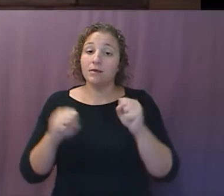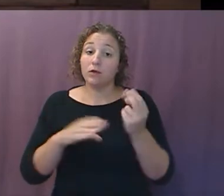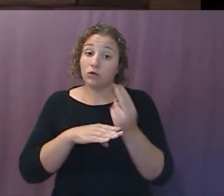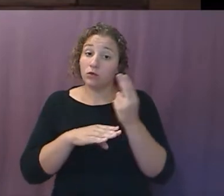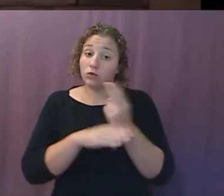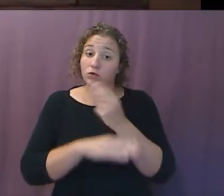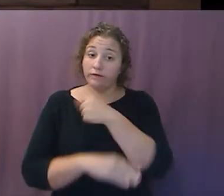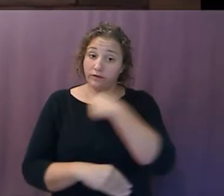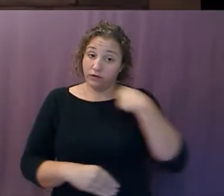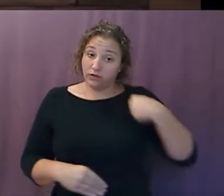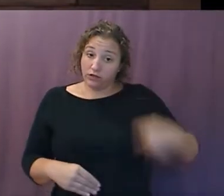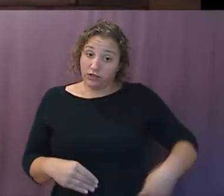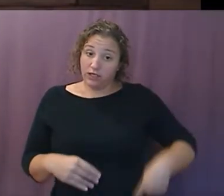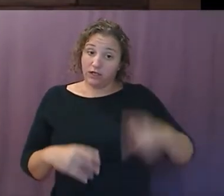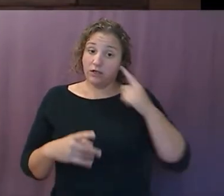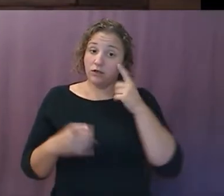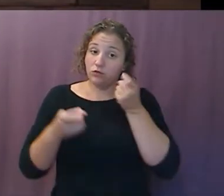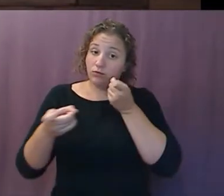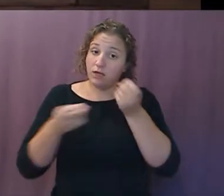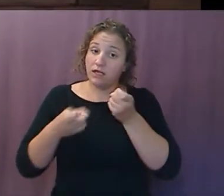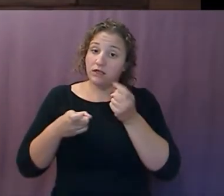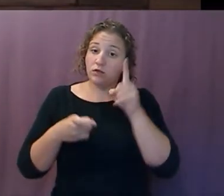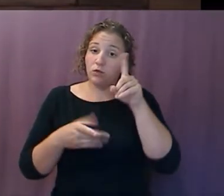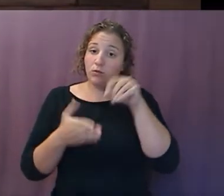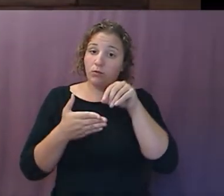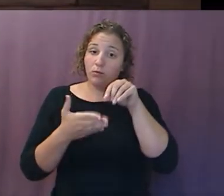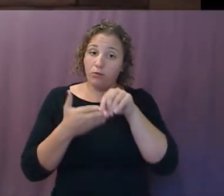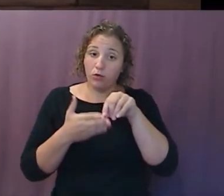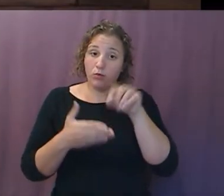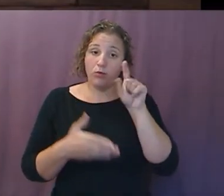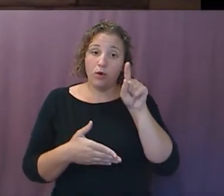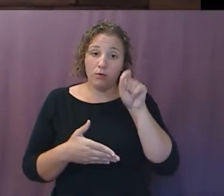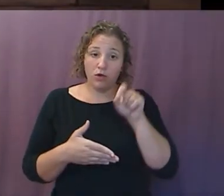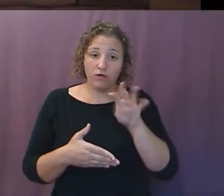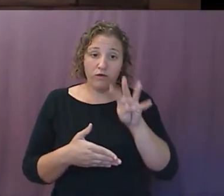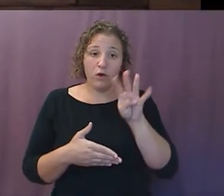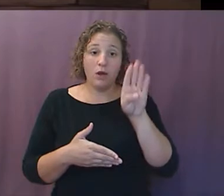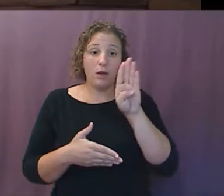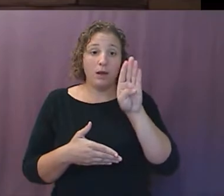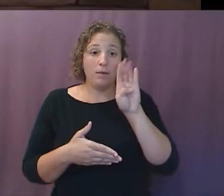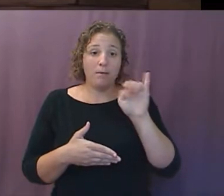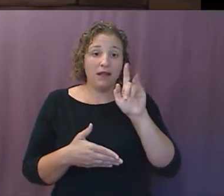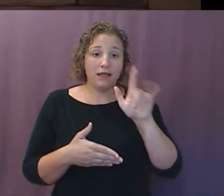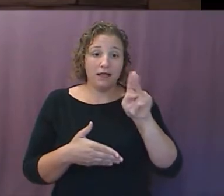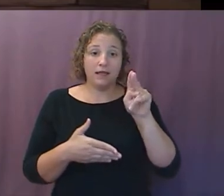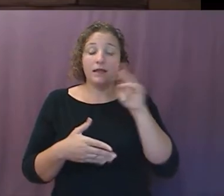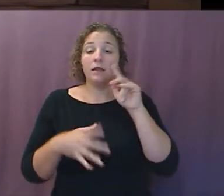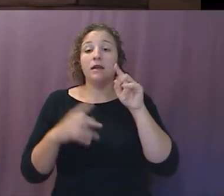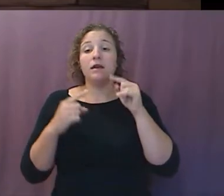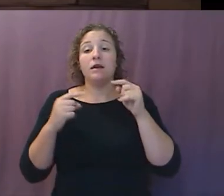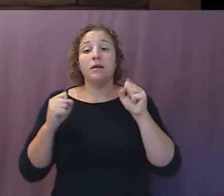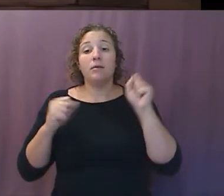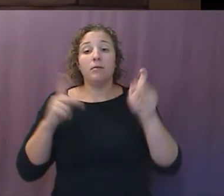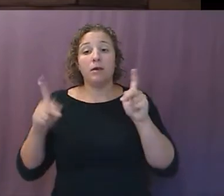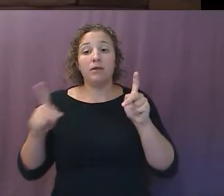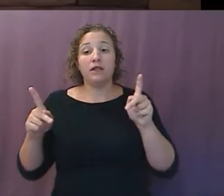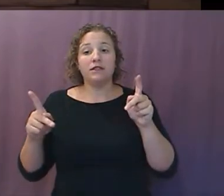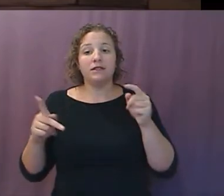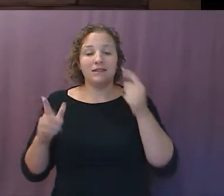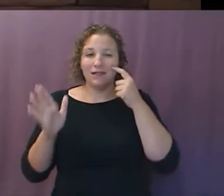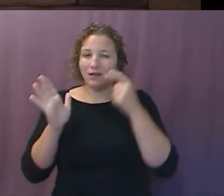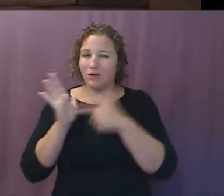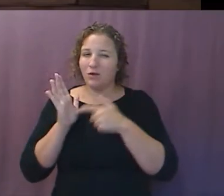manage its growing 1.4 billion population, visual capitalists Katie Jones notes that it has triggered global